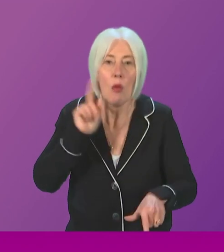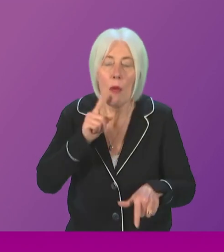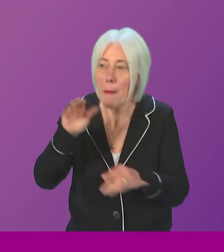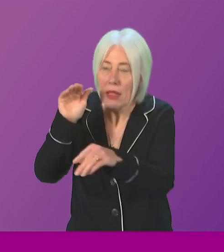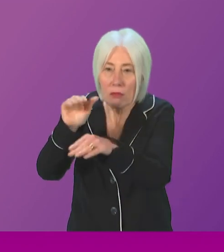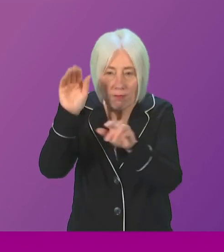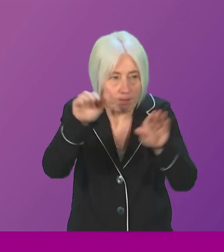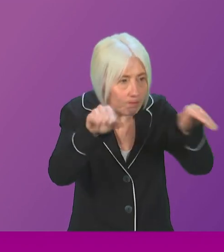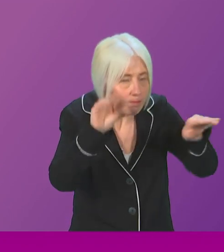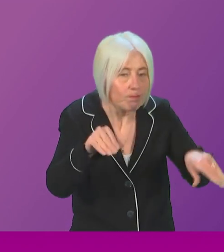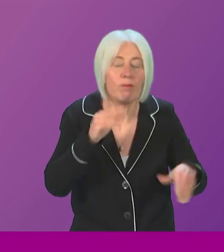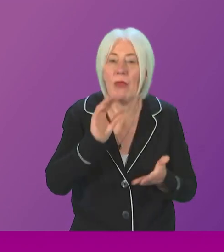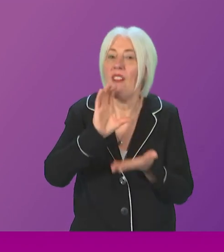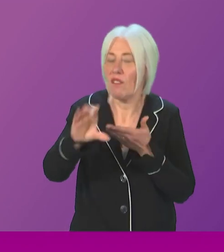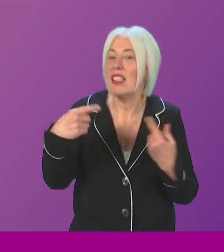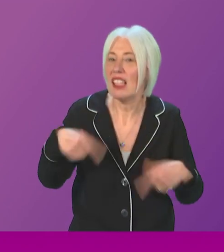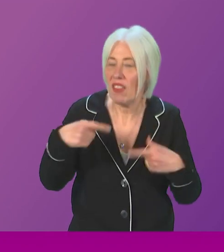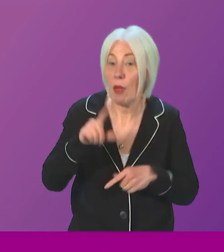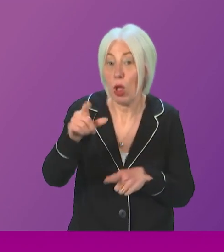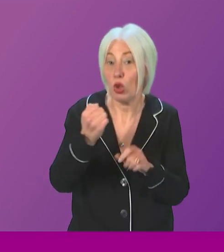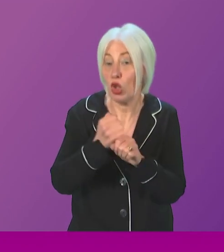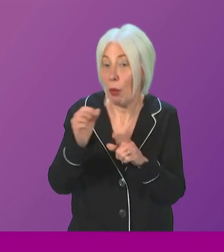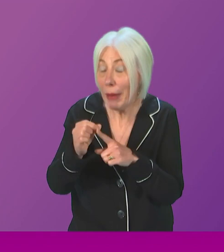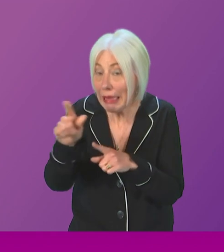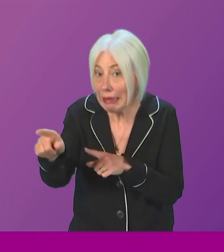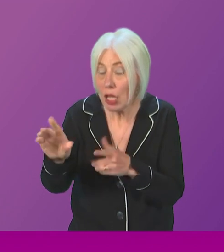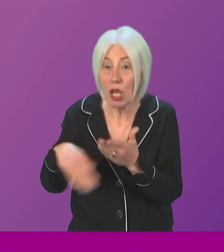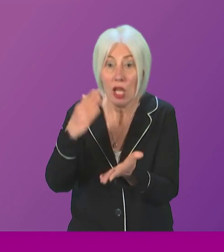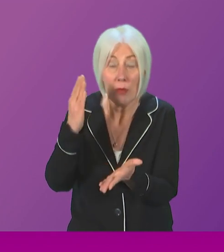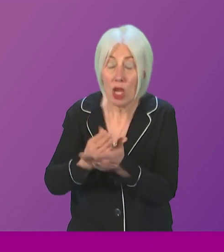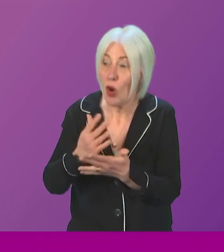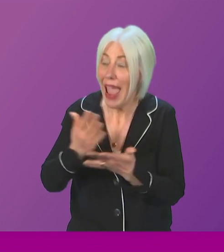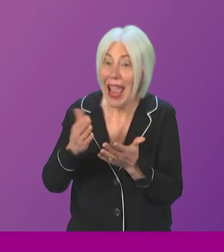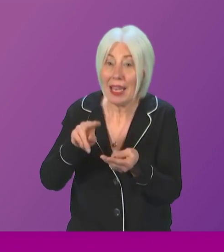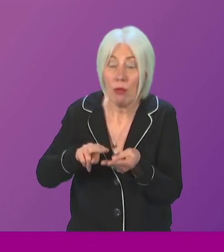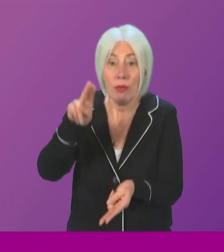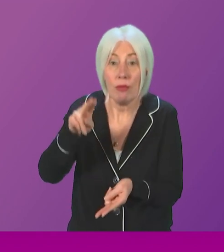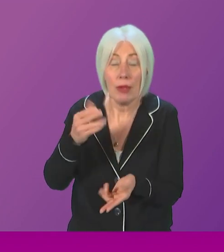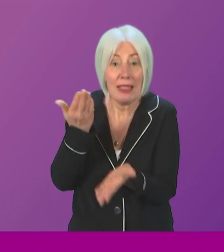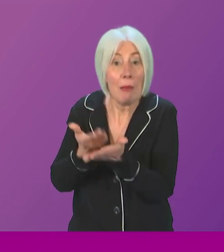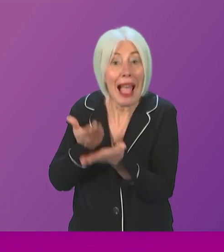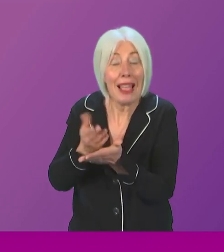Funding has been made available particularly to GP practices to ensure they can absorb any increase in demand.